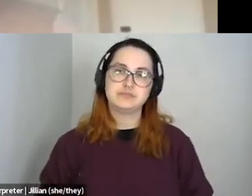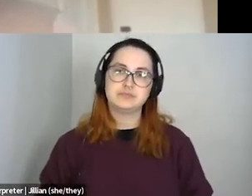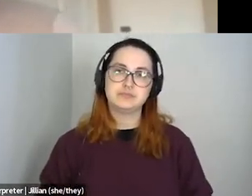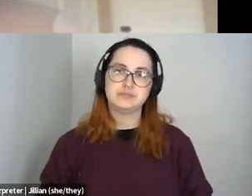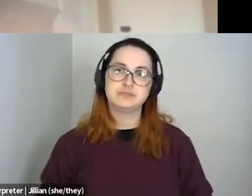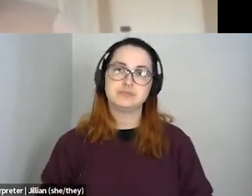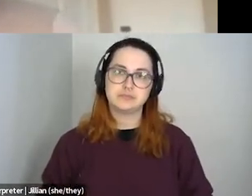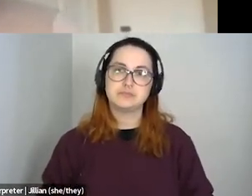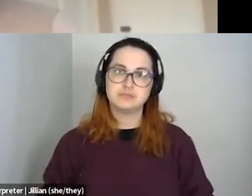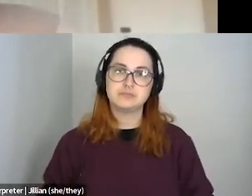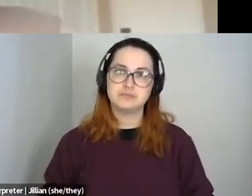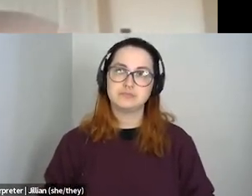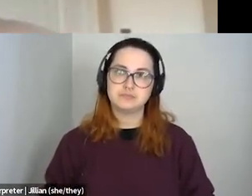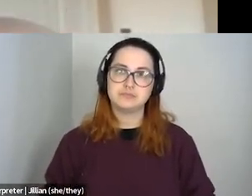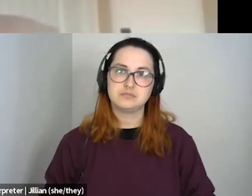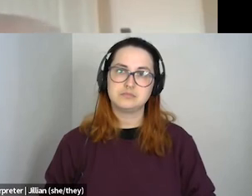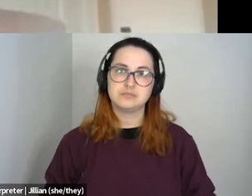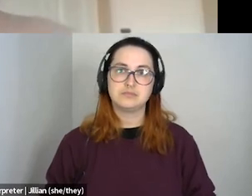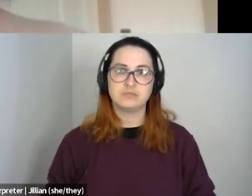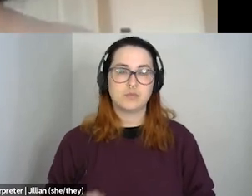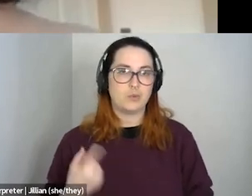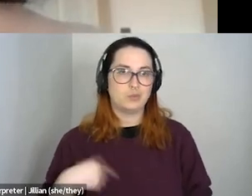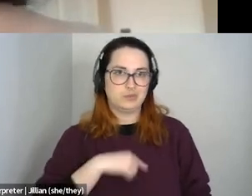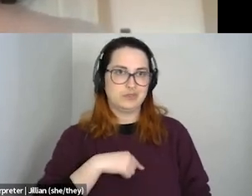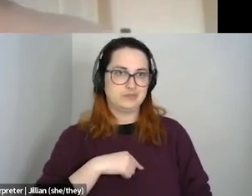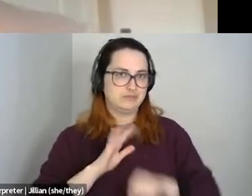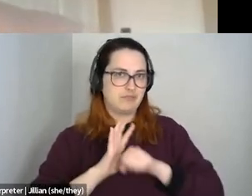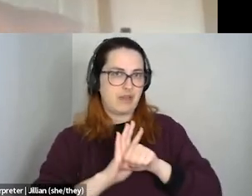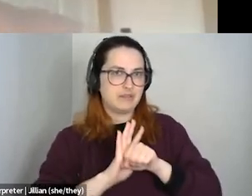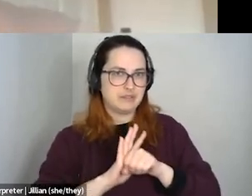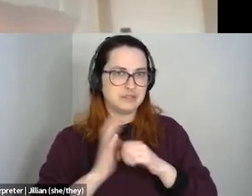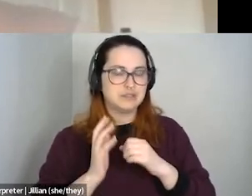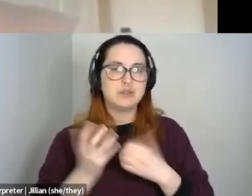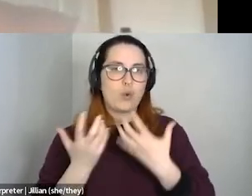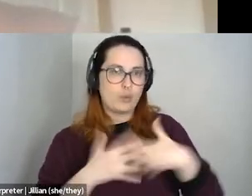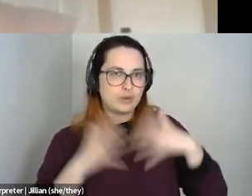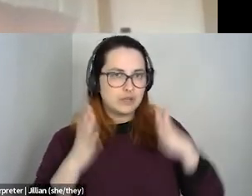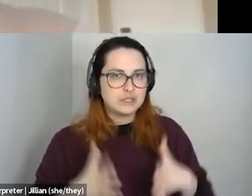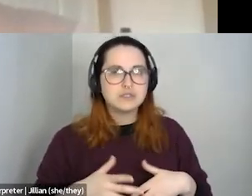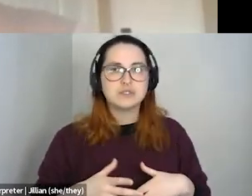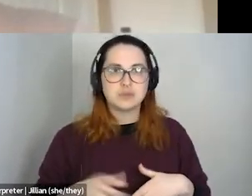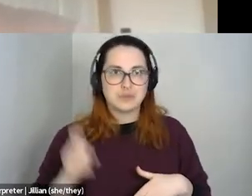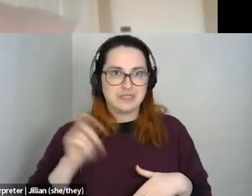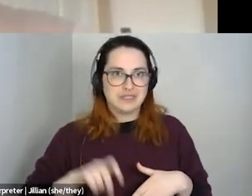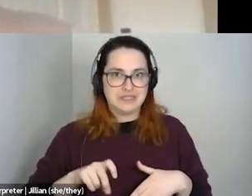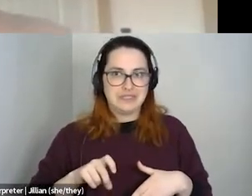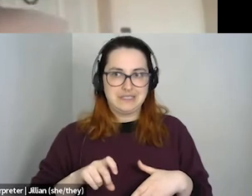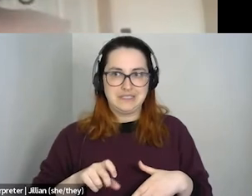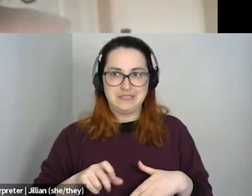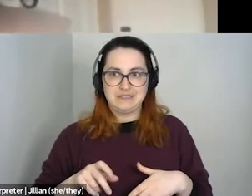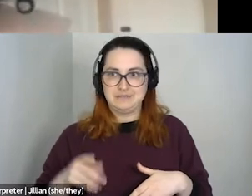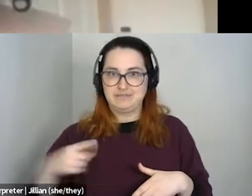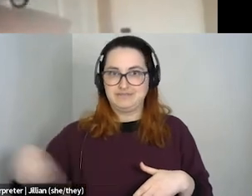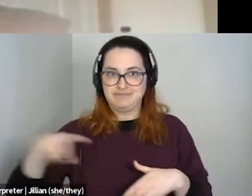so like, I feel like as organizers, like we definitely need to have others that we can support, like